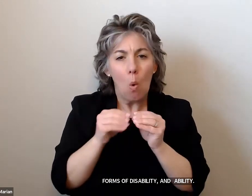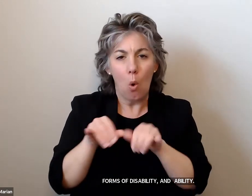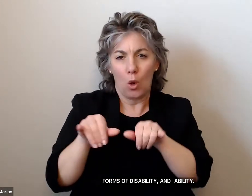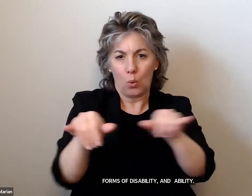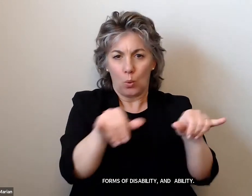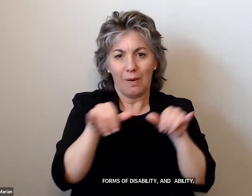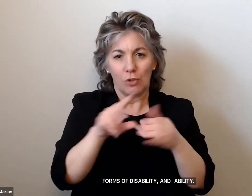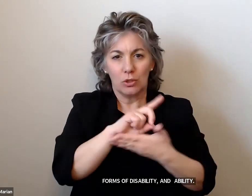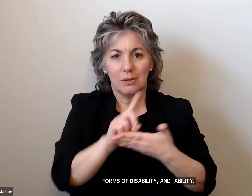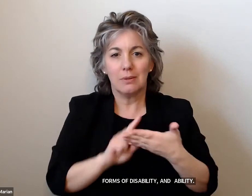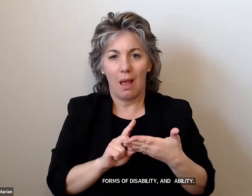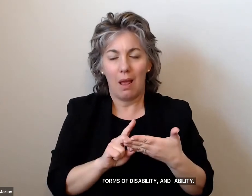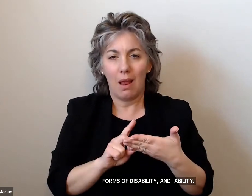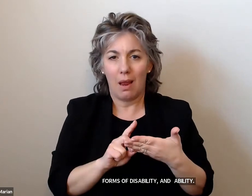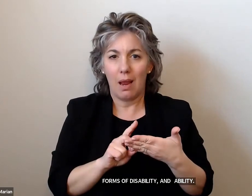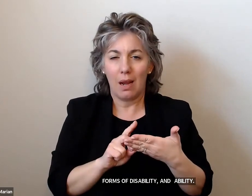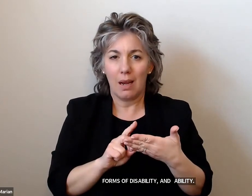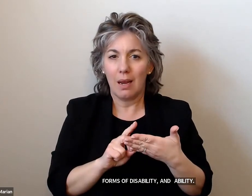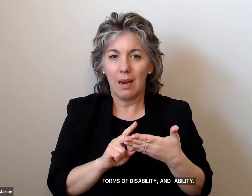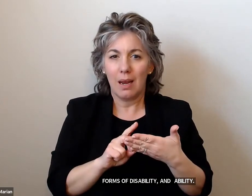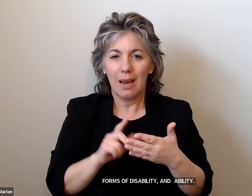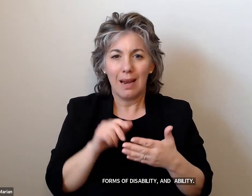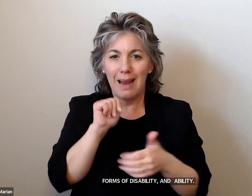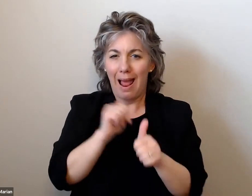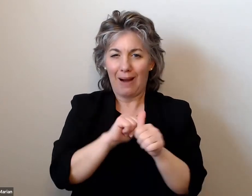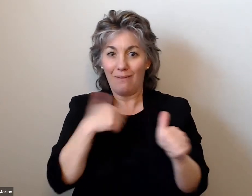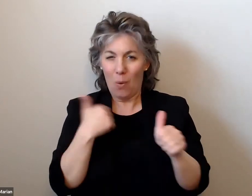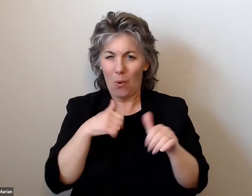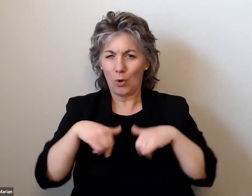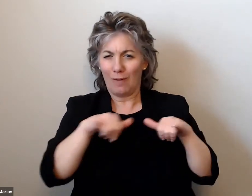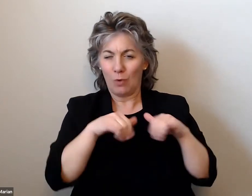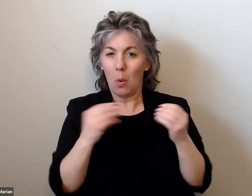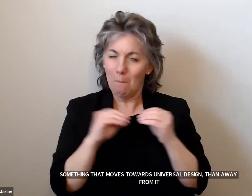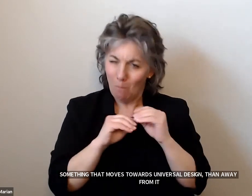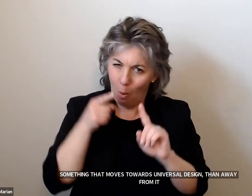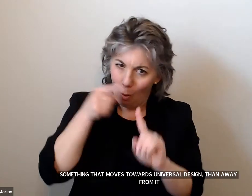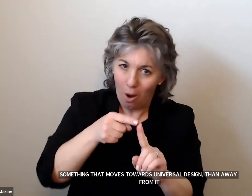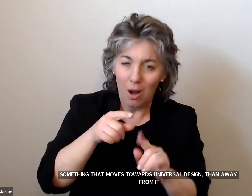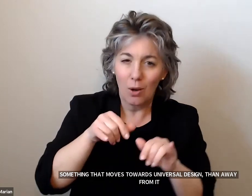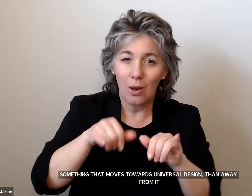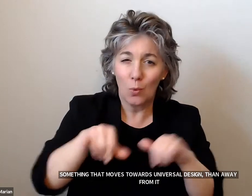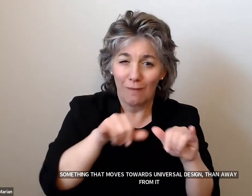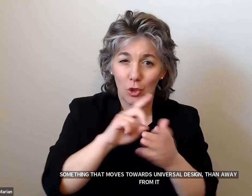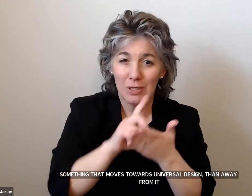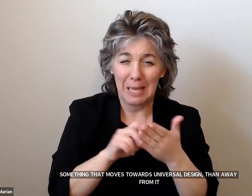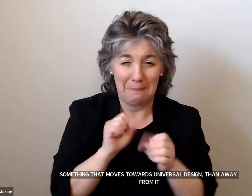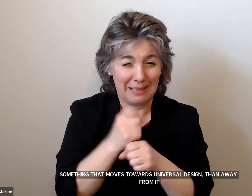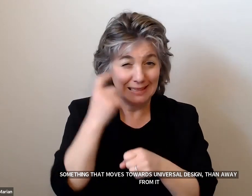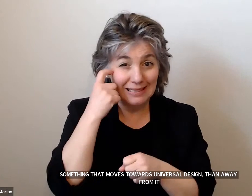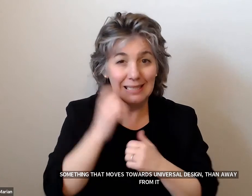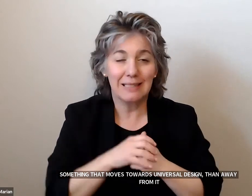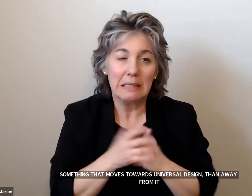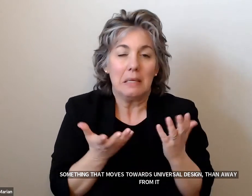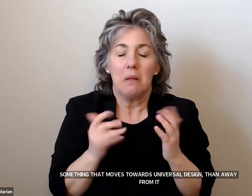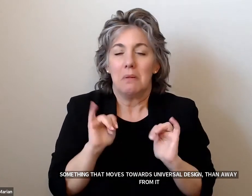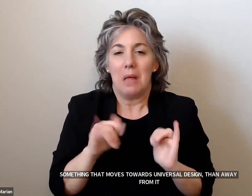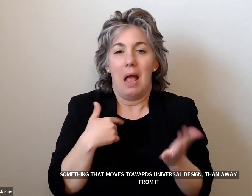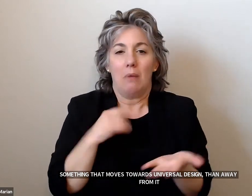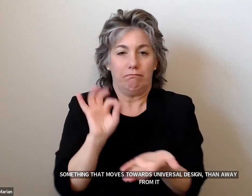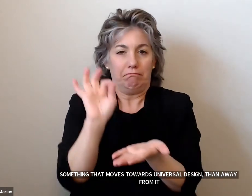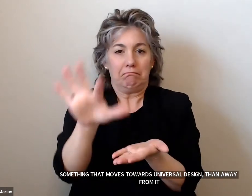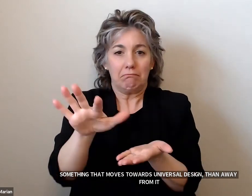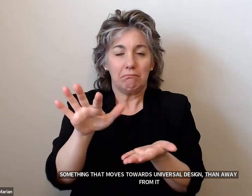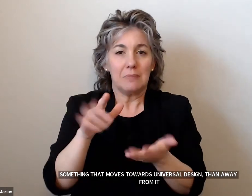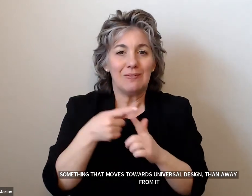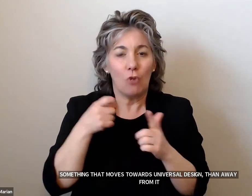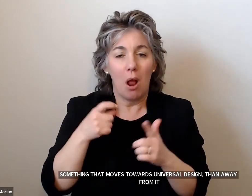than away from it, if that makes any sense. So anyway, that is just wanted to throw that out there from